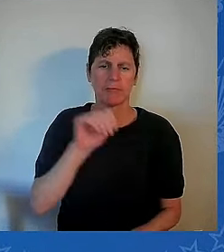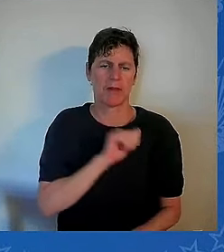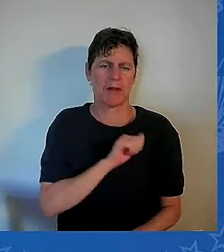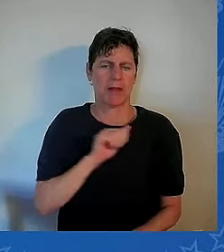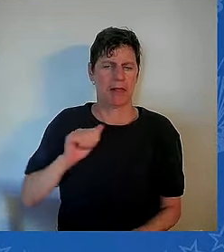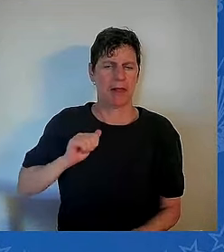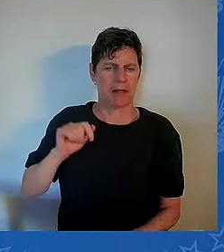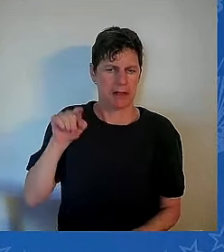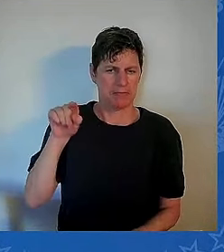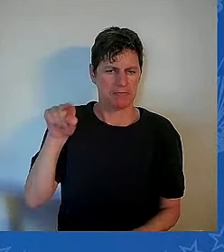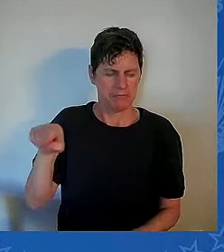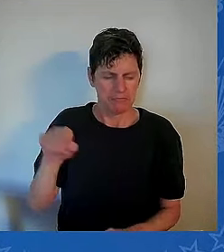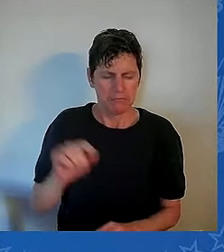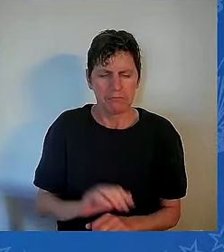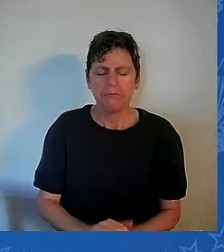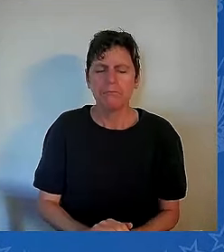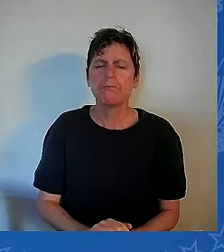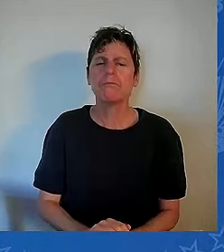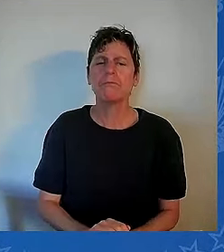resurrection and redemption.